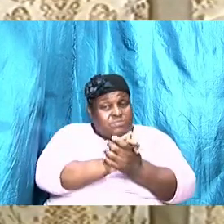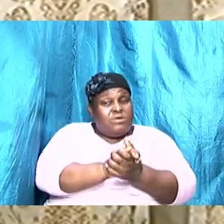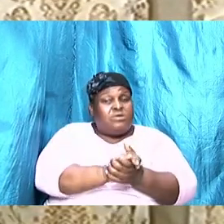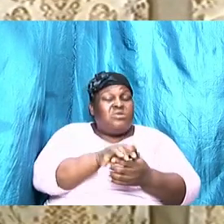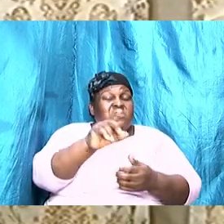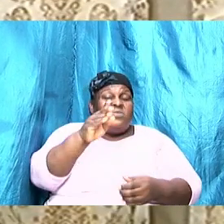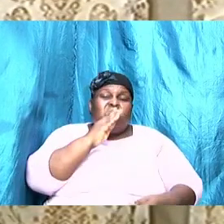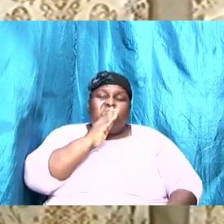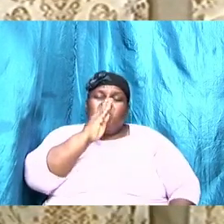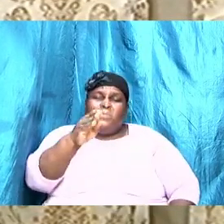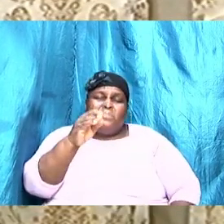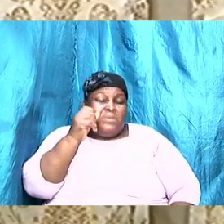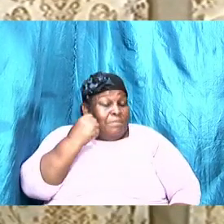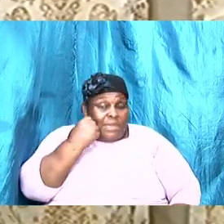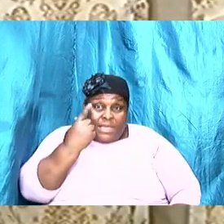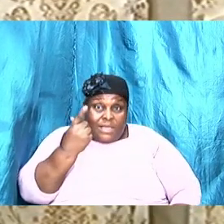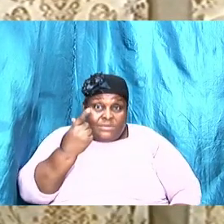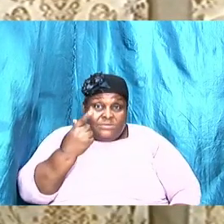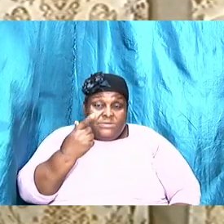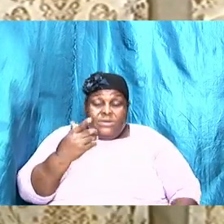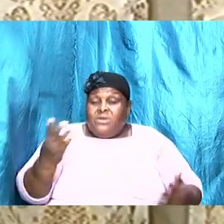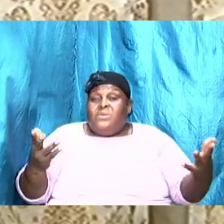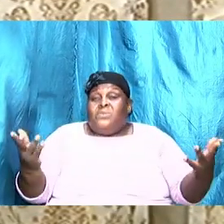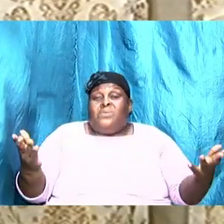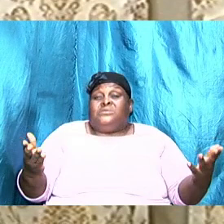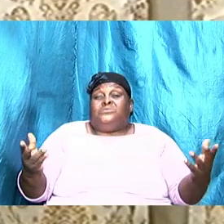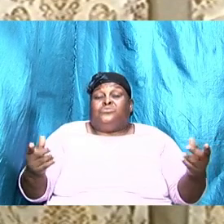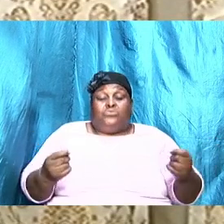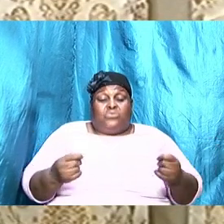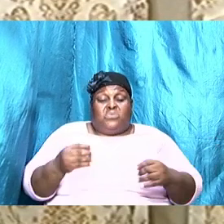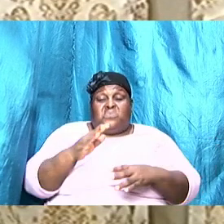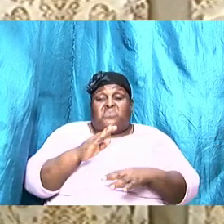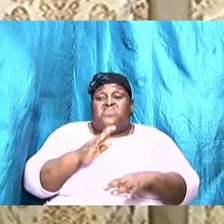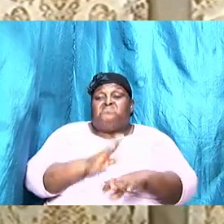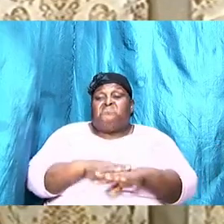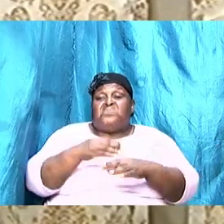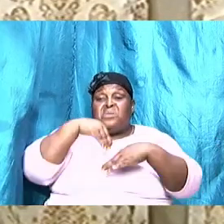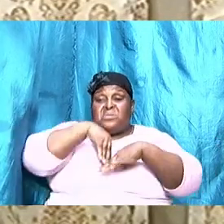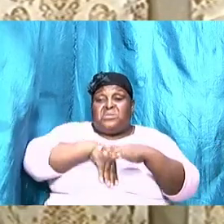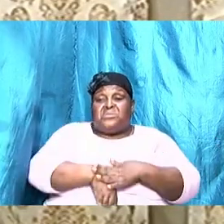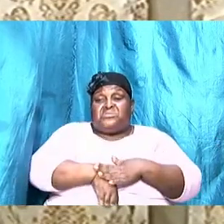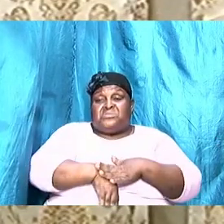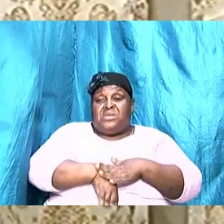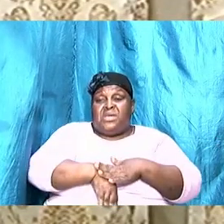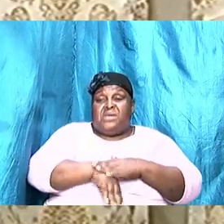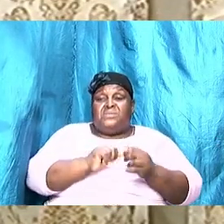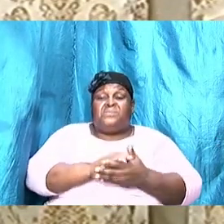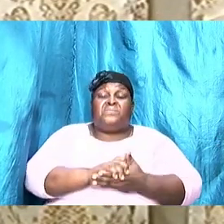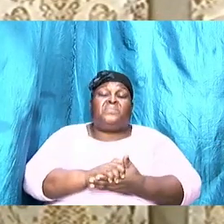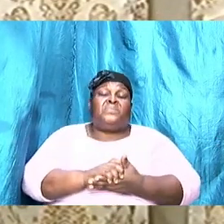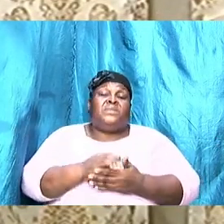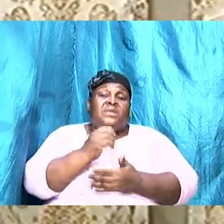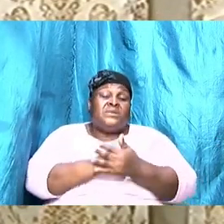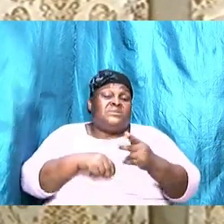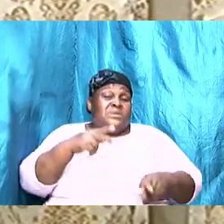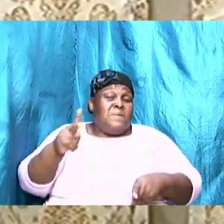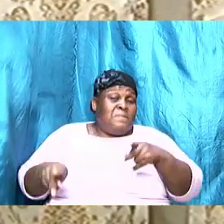the satisfaction that comes with giving. It is a normal, natural phenomenon. Some people